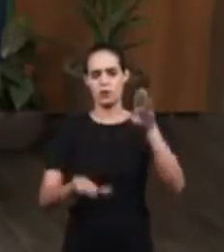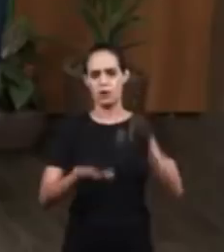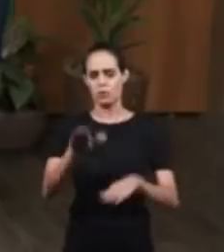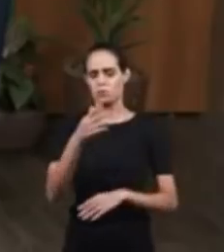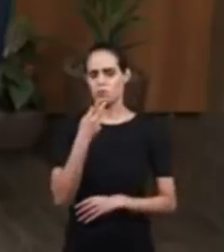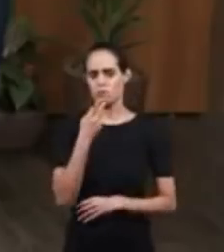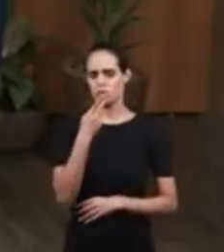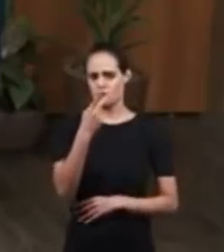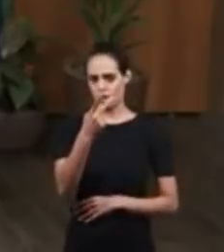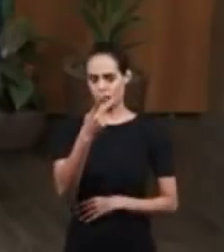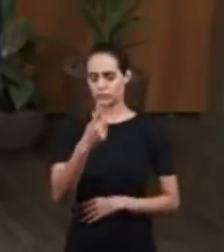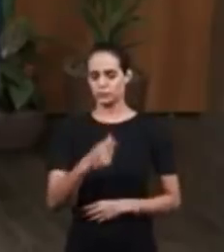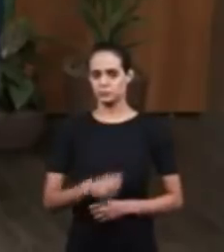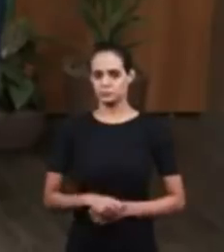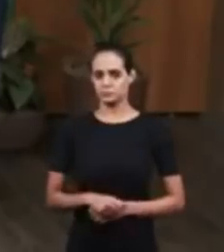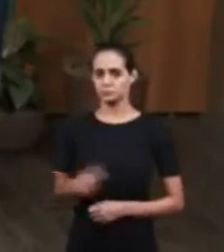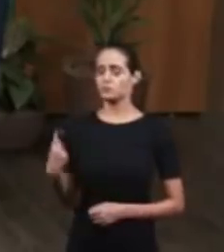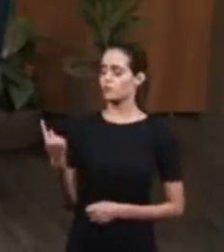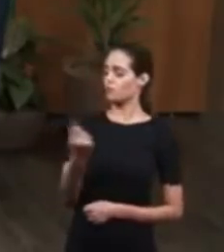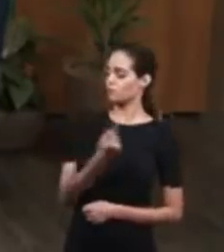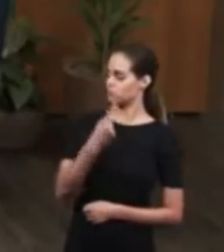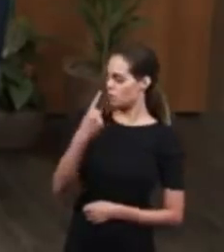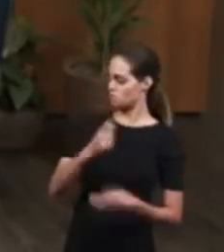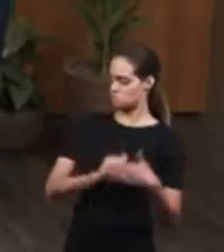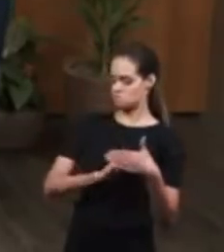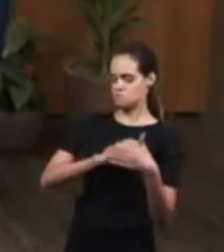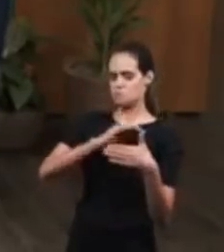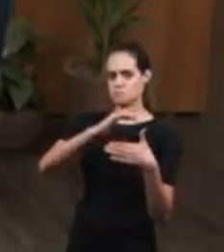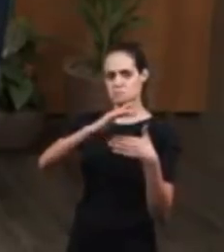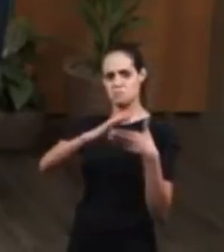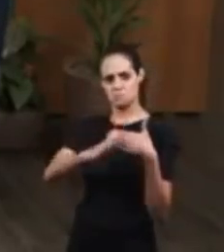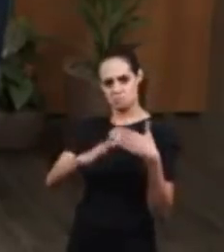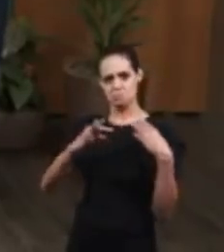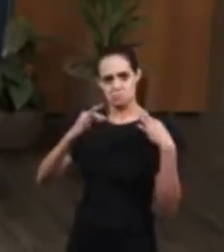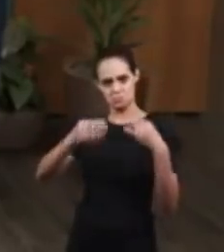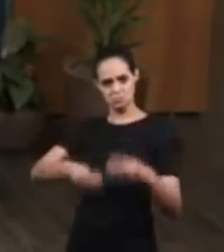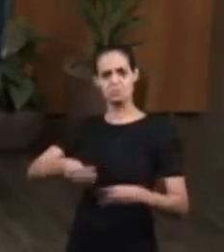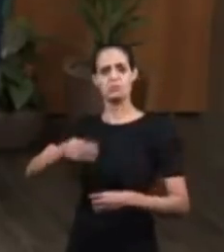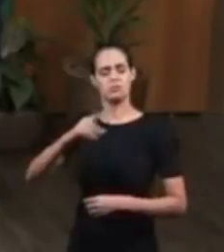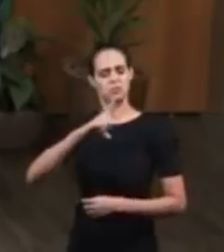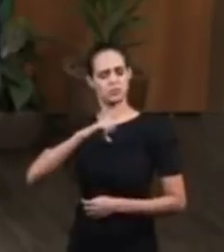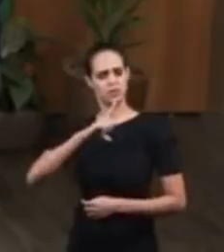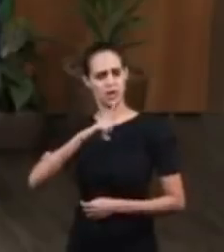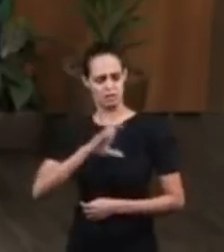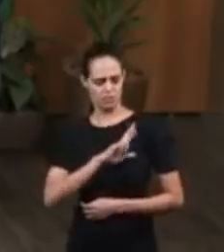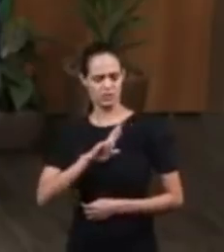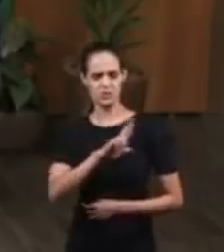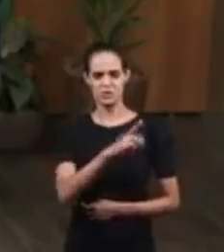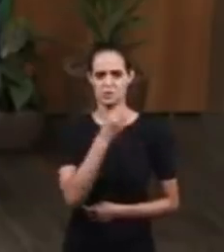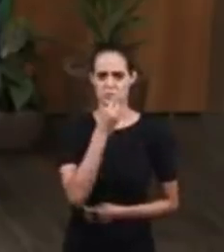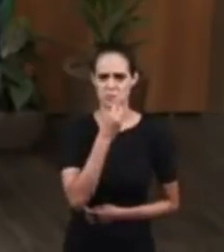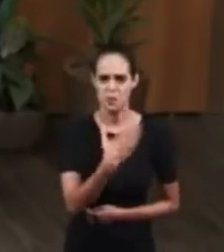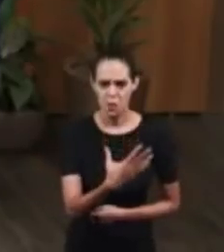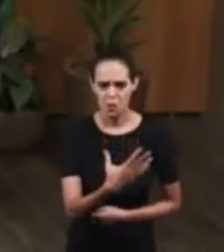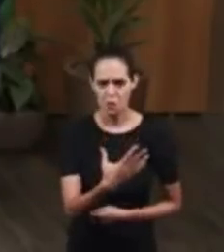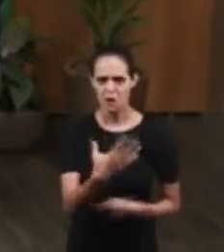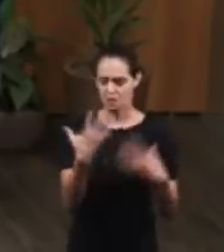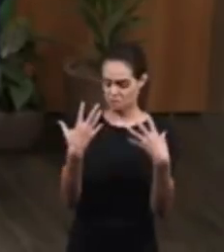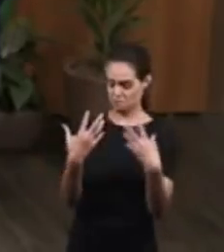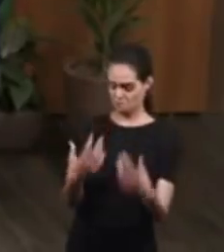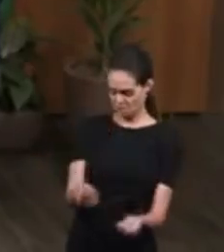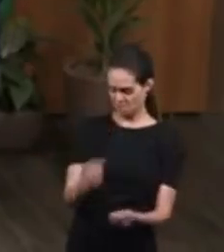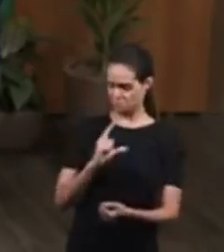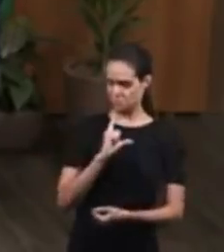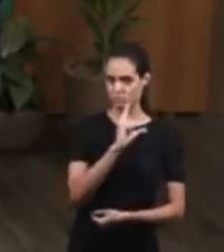say, we have everything. We have a good religion. We don't need this anymore. Let's go